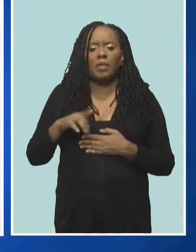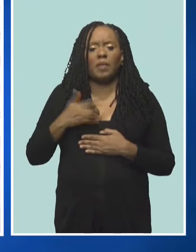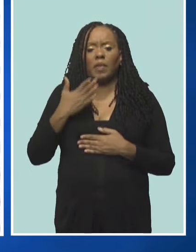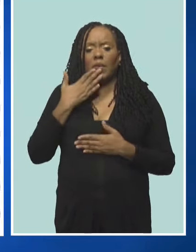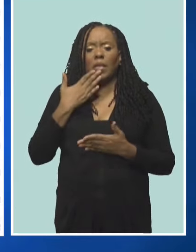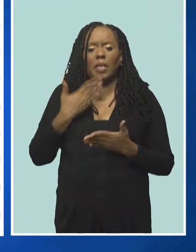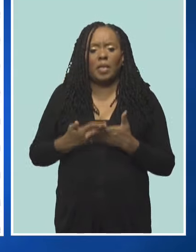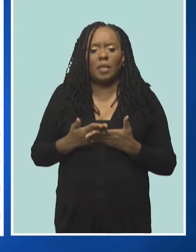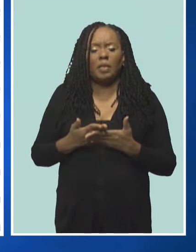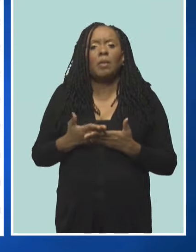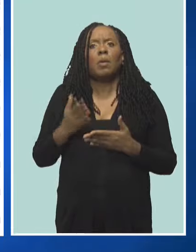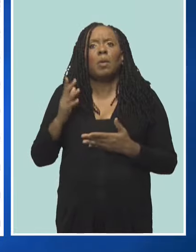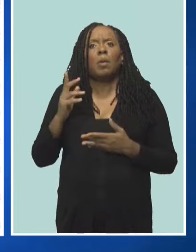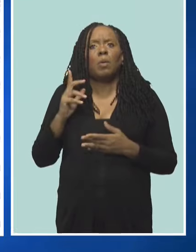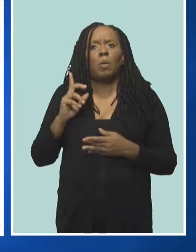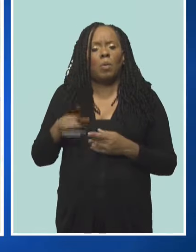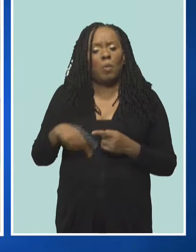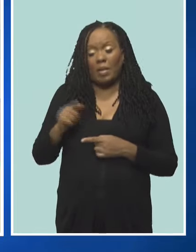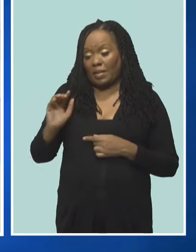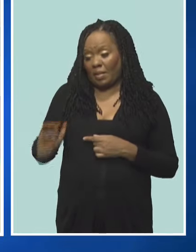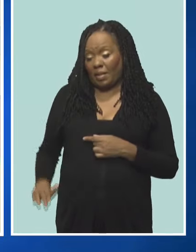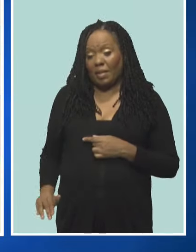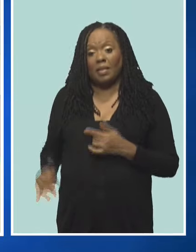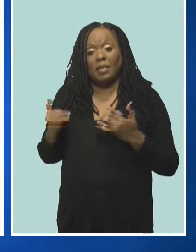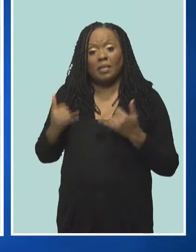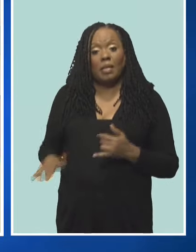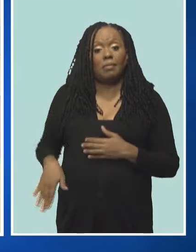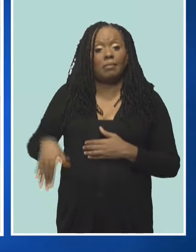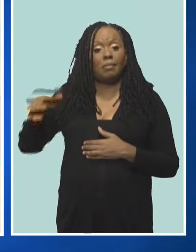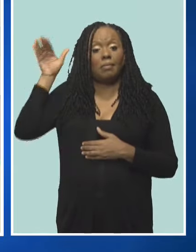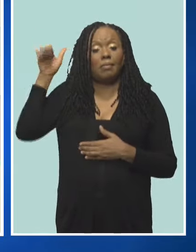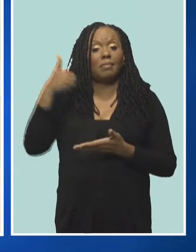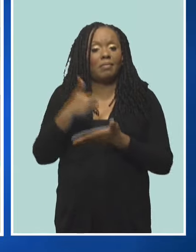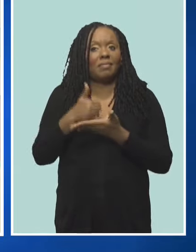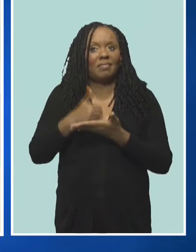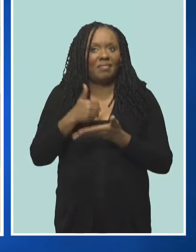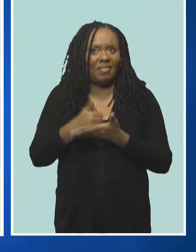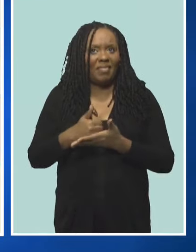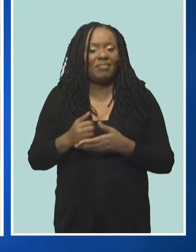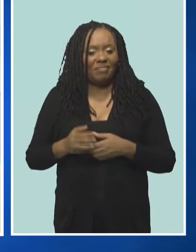good as a child, and that's what they did today, helps to paint forward.